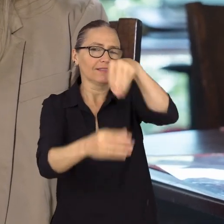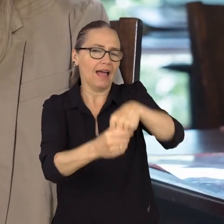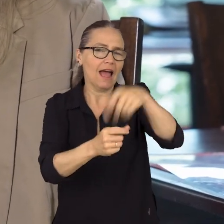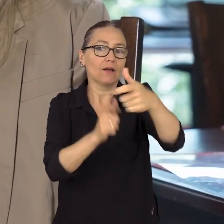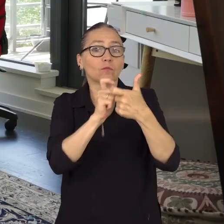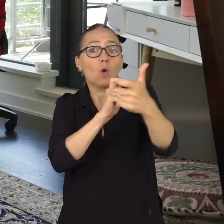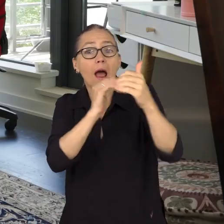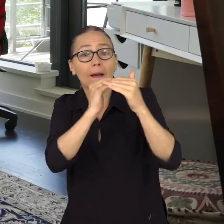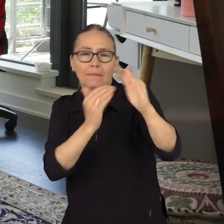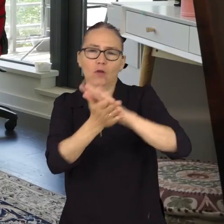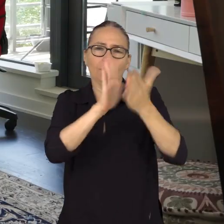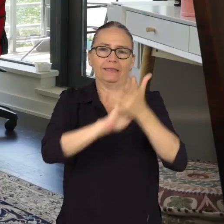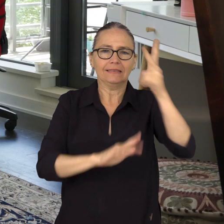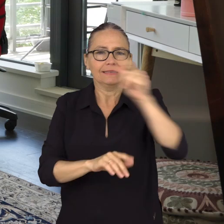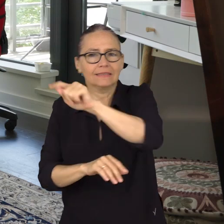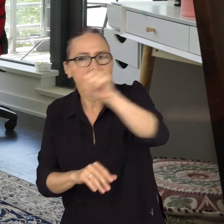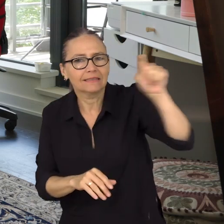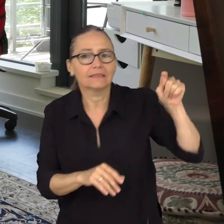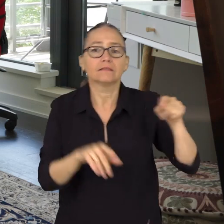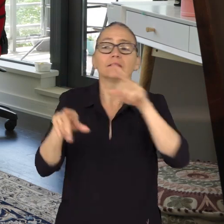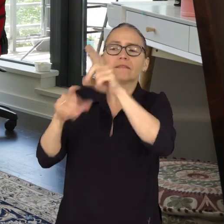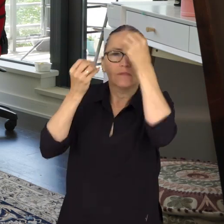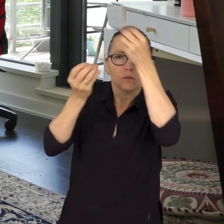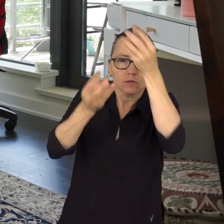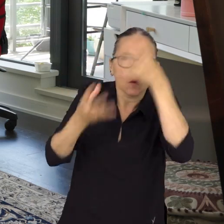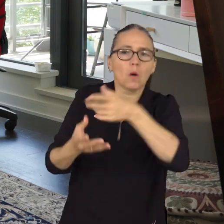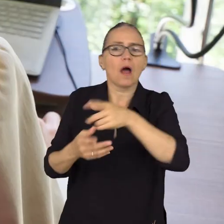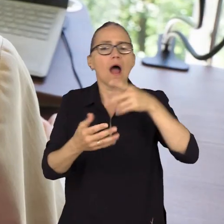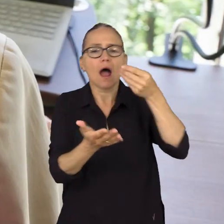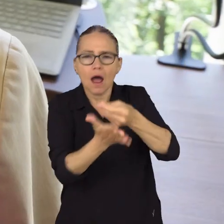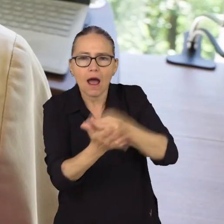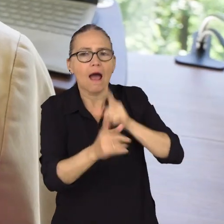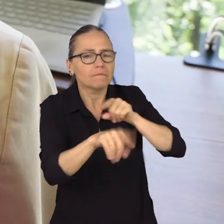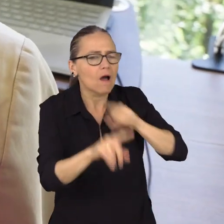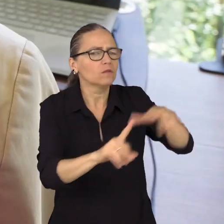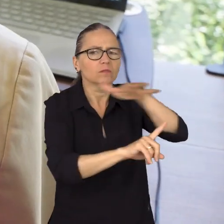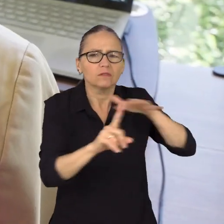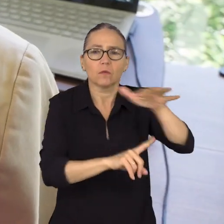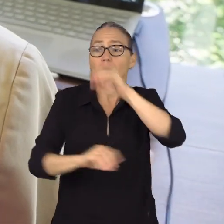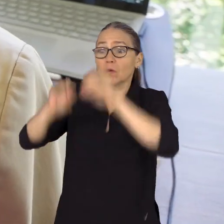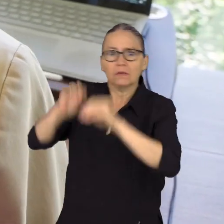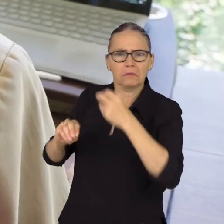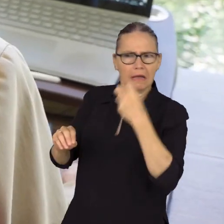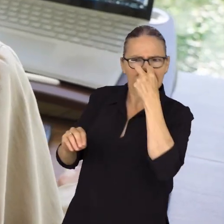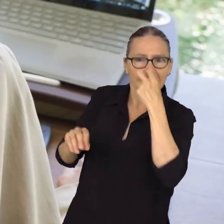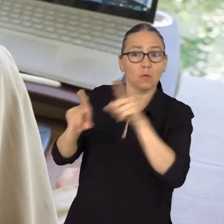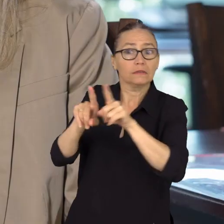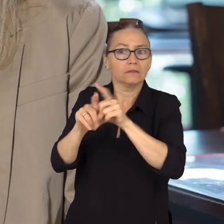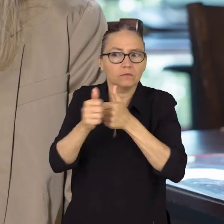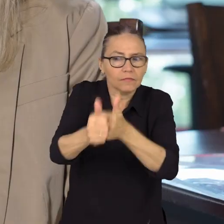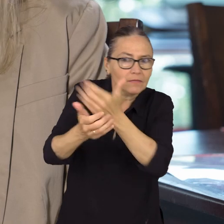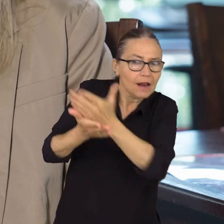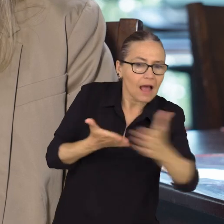in corporate sustainability, financial disclosures, environmental reporting, to human rights risk